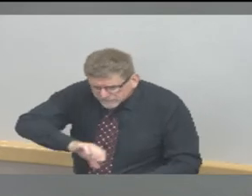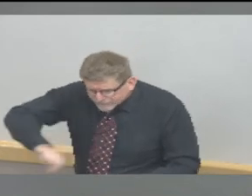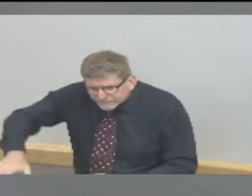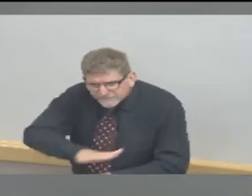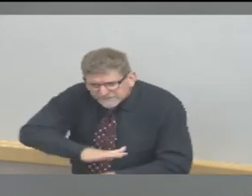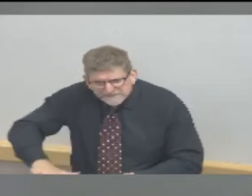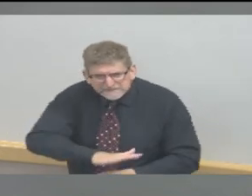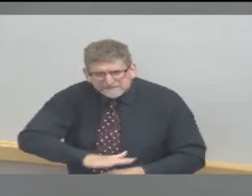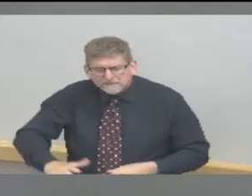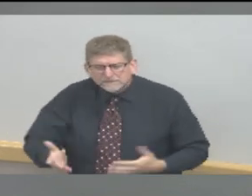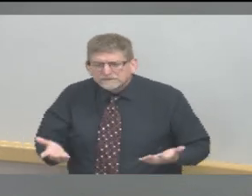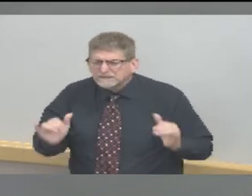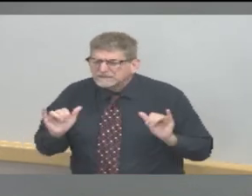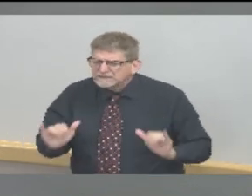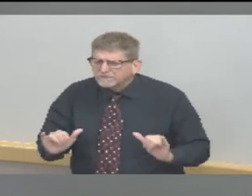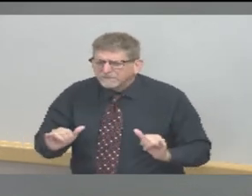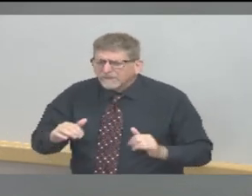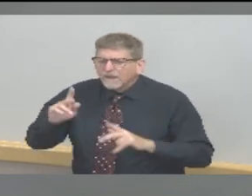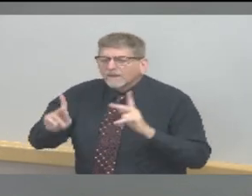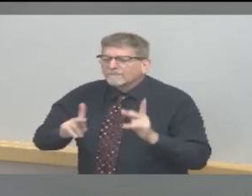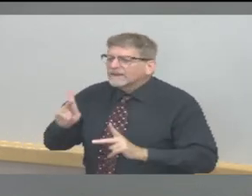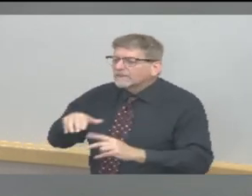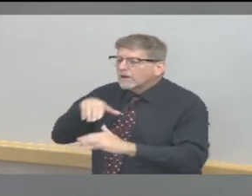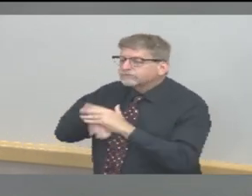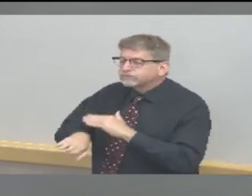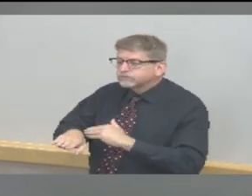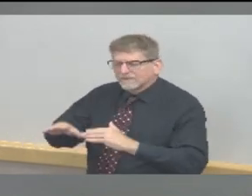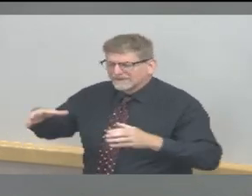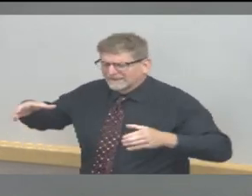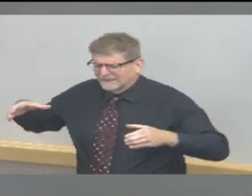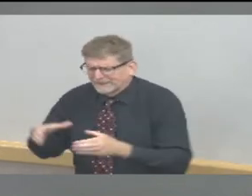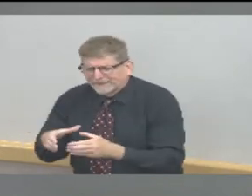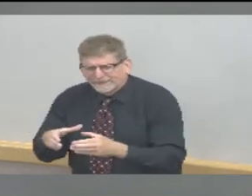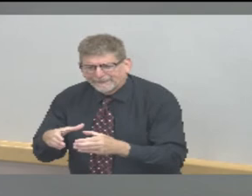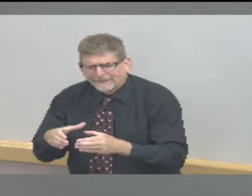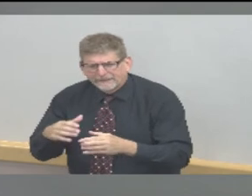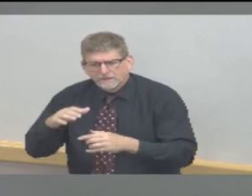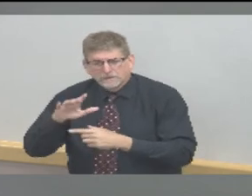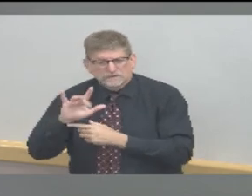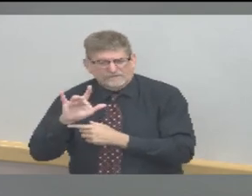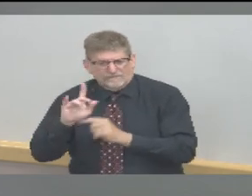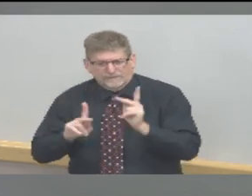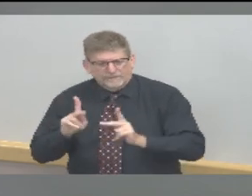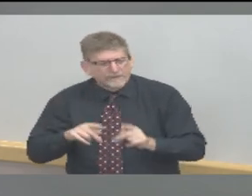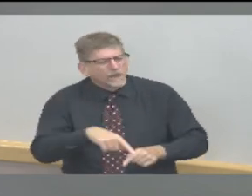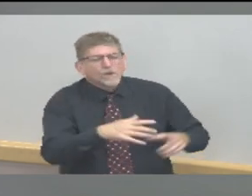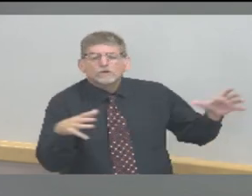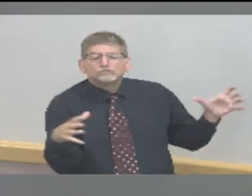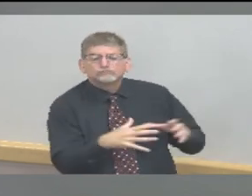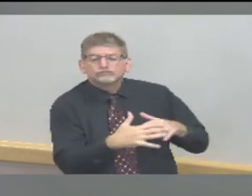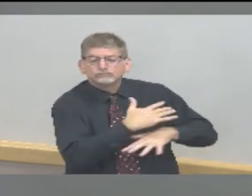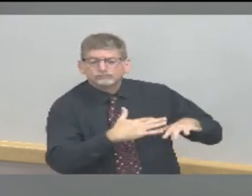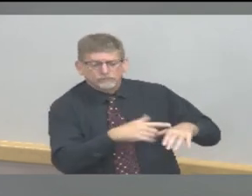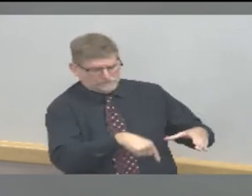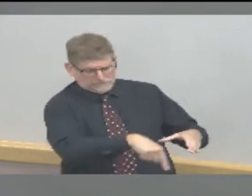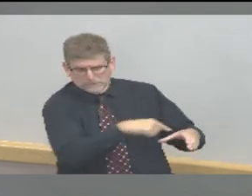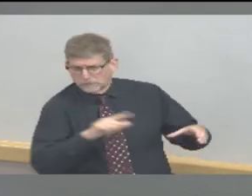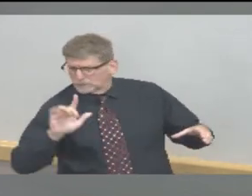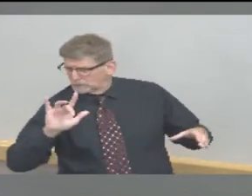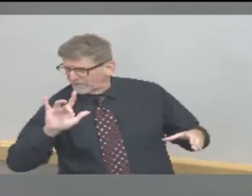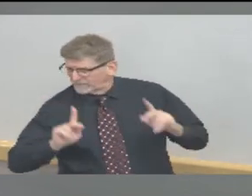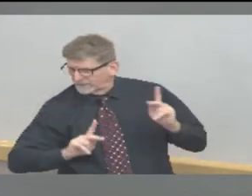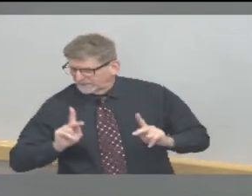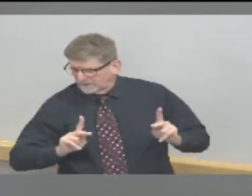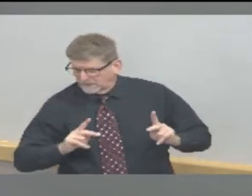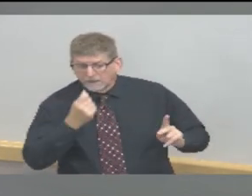gatherings as directed by Governor Holcomb to up to 25 people while following social distancing guidelines this number will